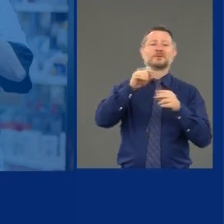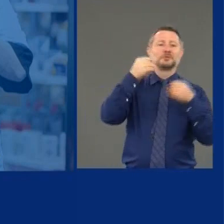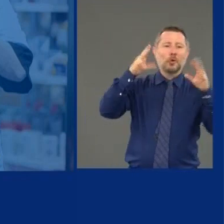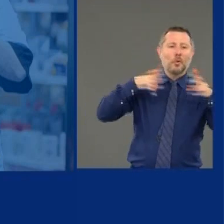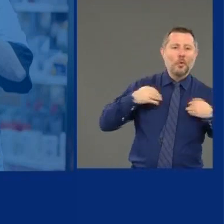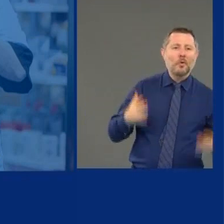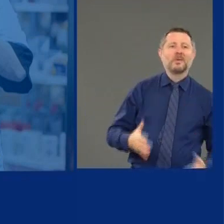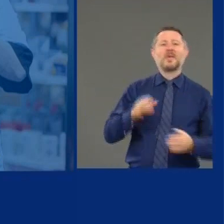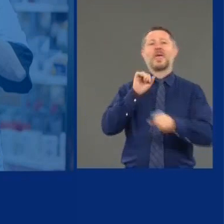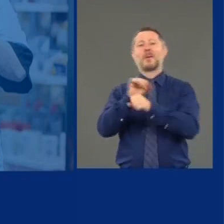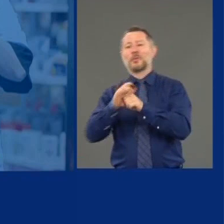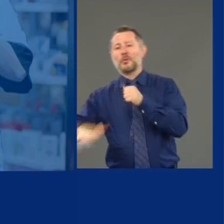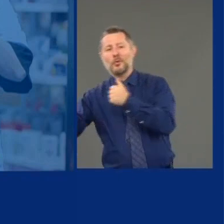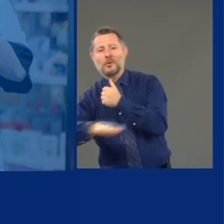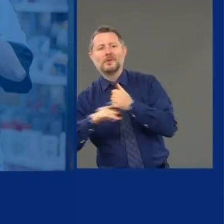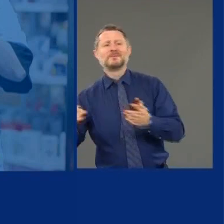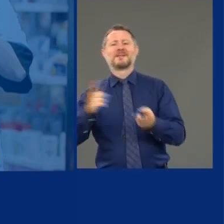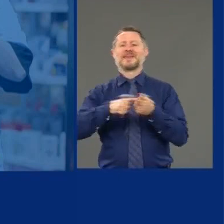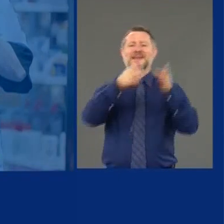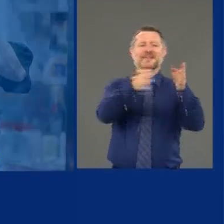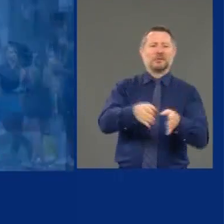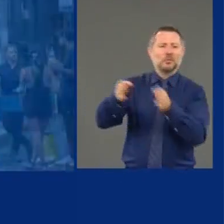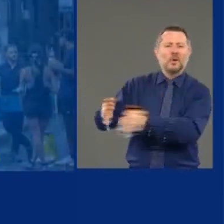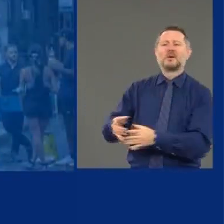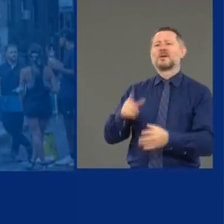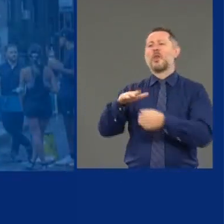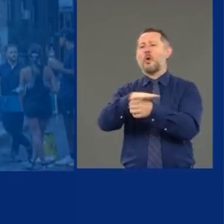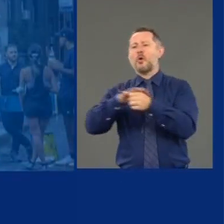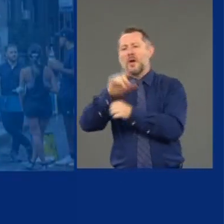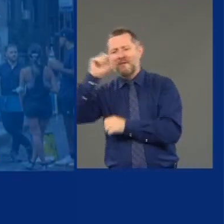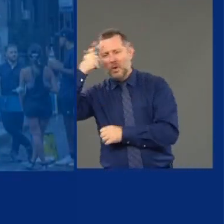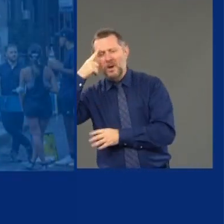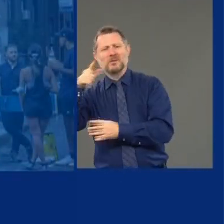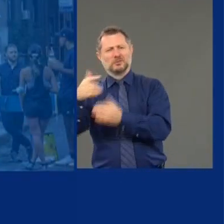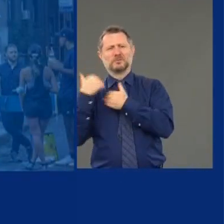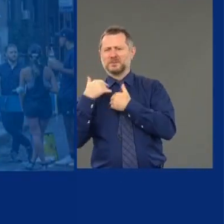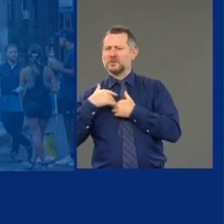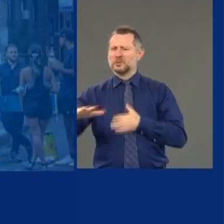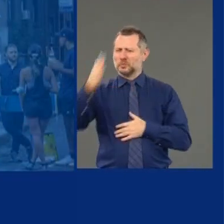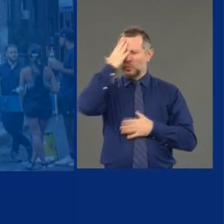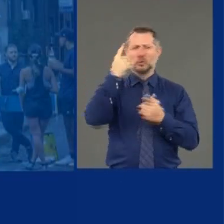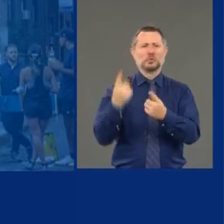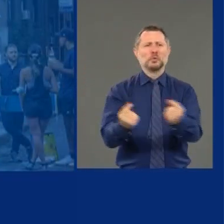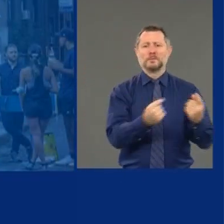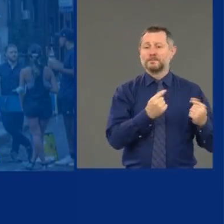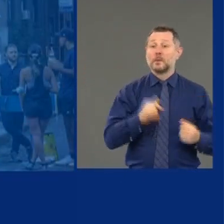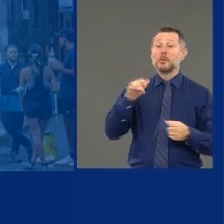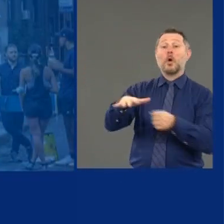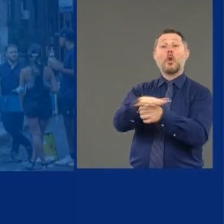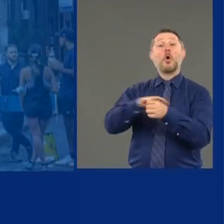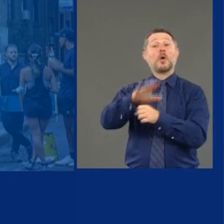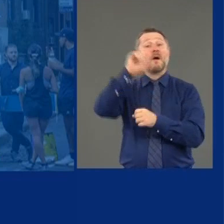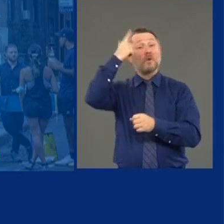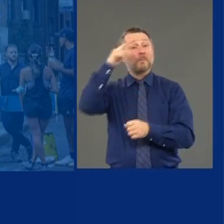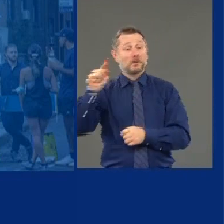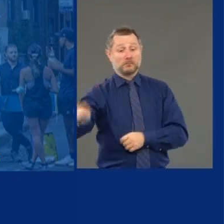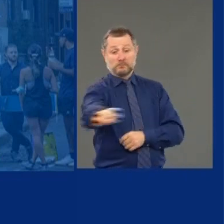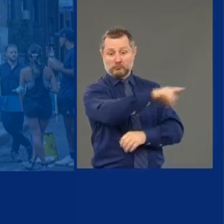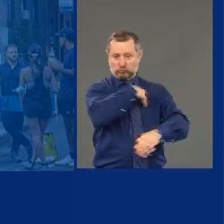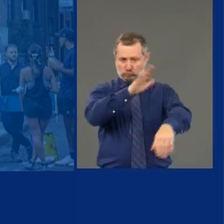Individuals have a role. And local government has a real responsibility. And to the local governments, I say, do your job.